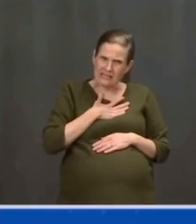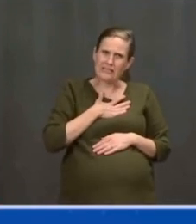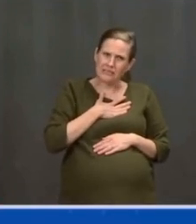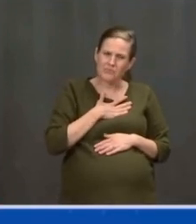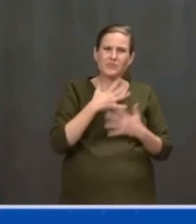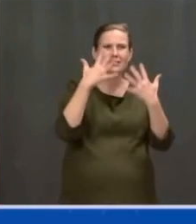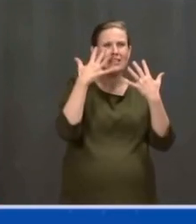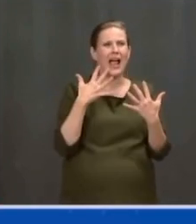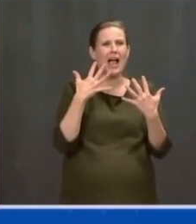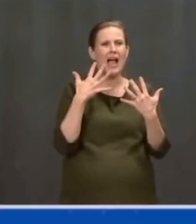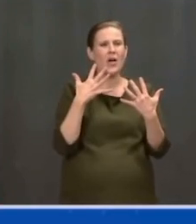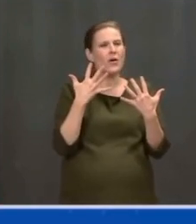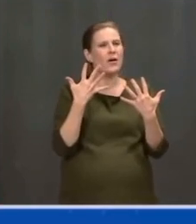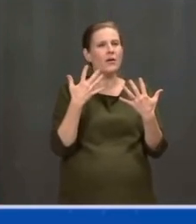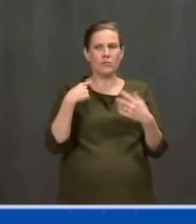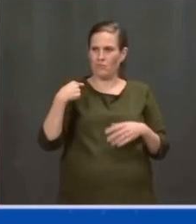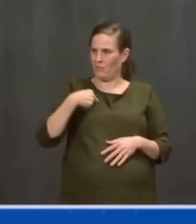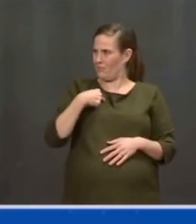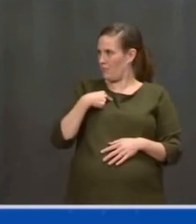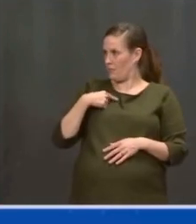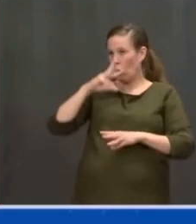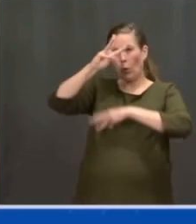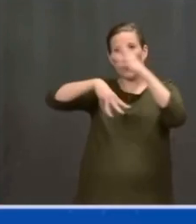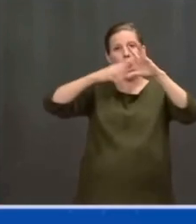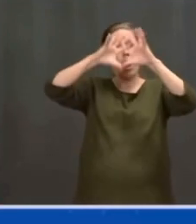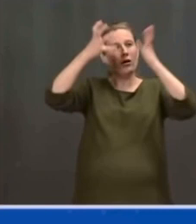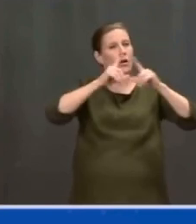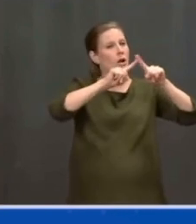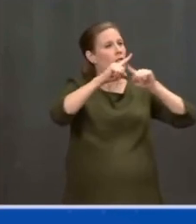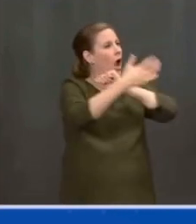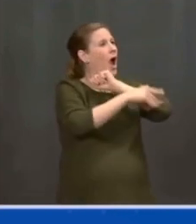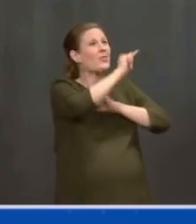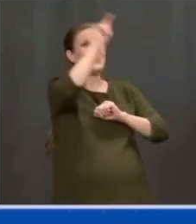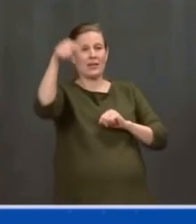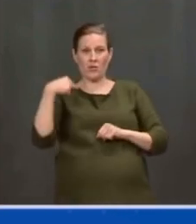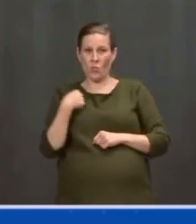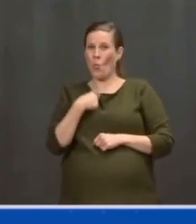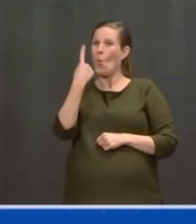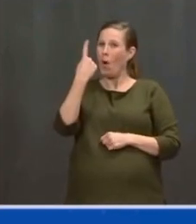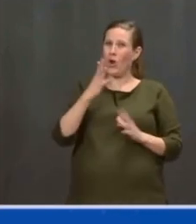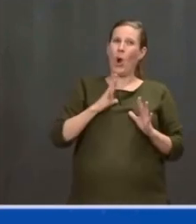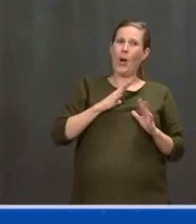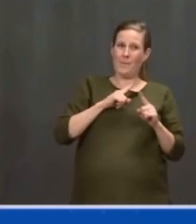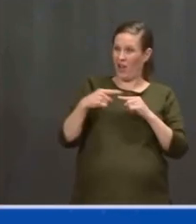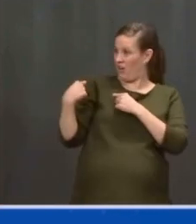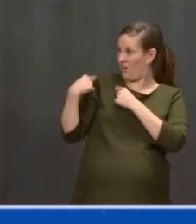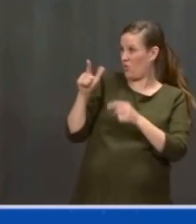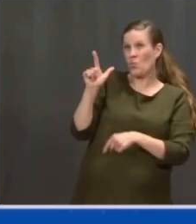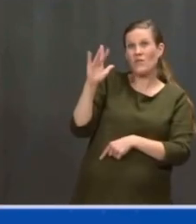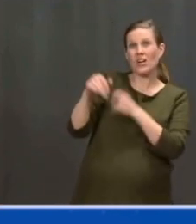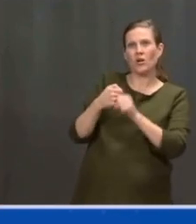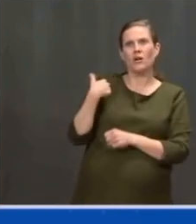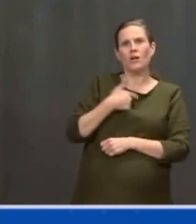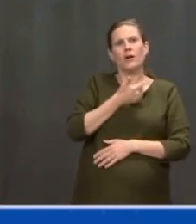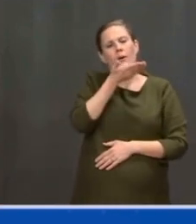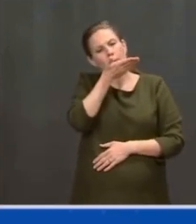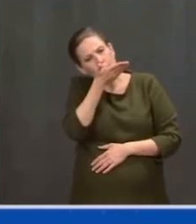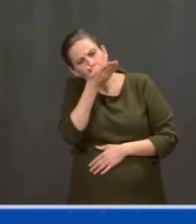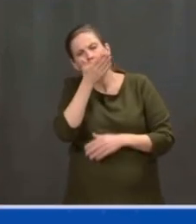a share of GDP, has declined constantly over the last 25 years. And we've fallen back.